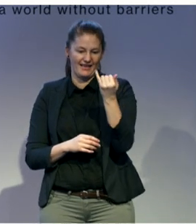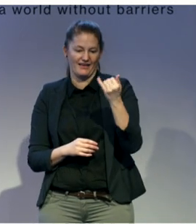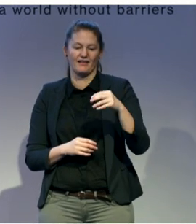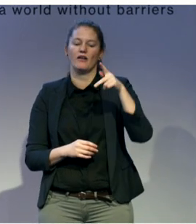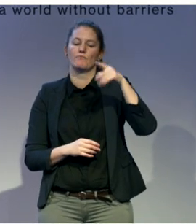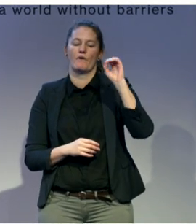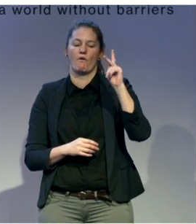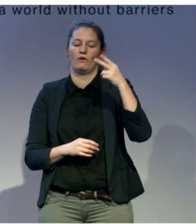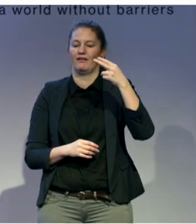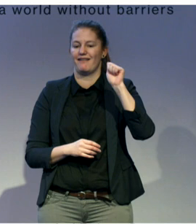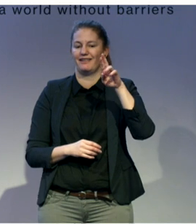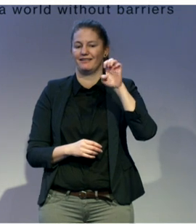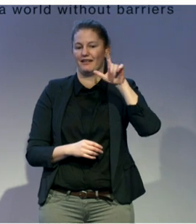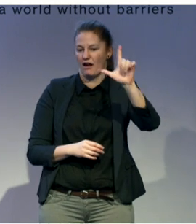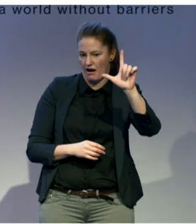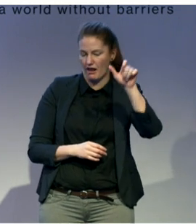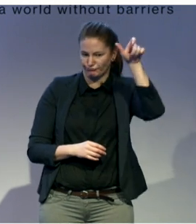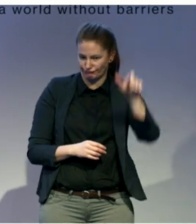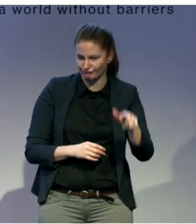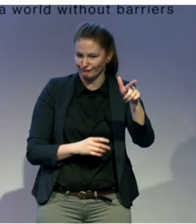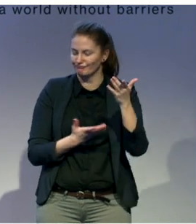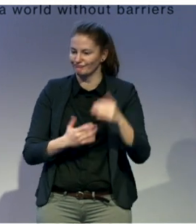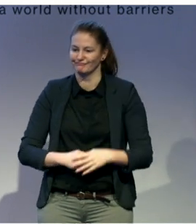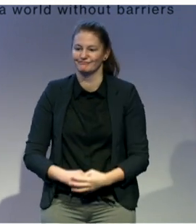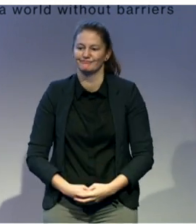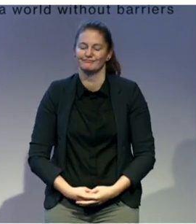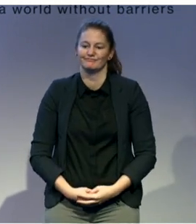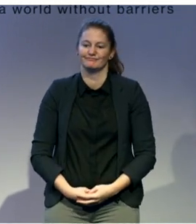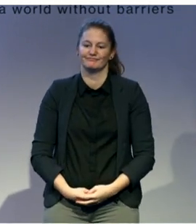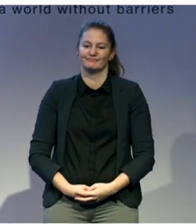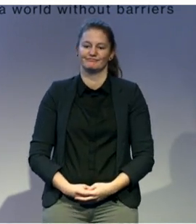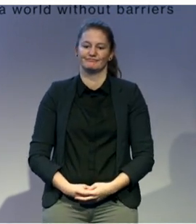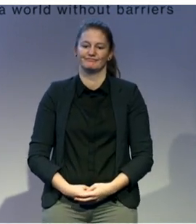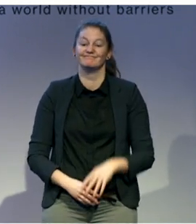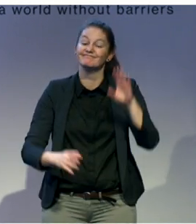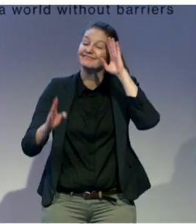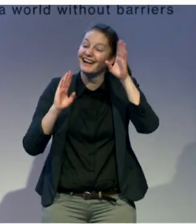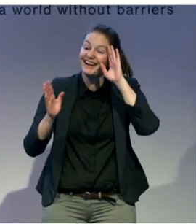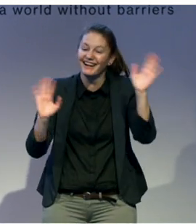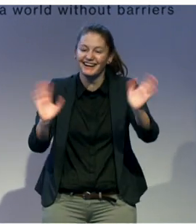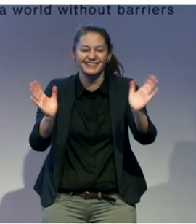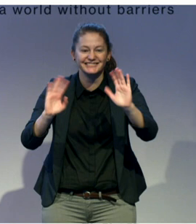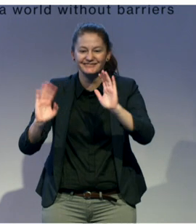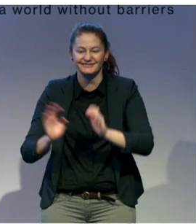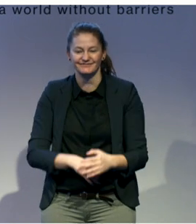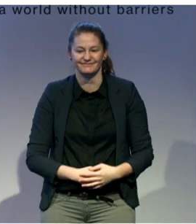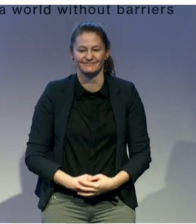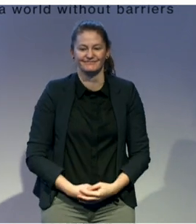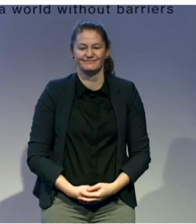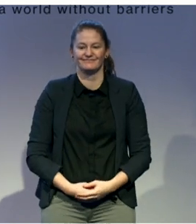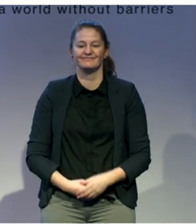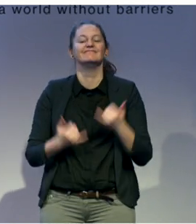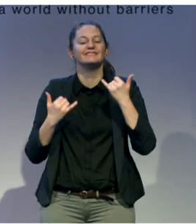Right in front of you. They can hear you. Hello. So, I would like to go further.